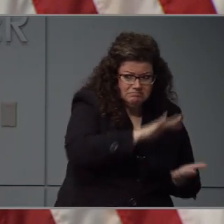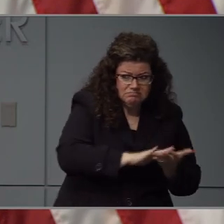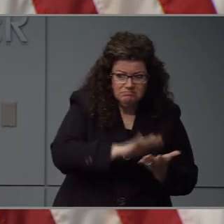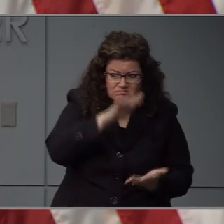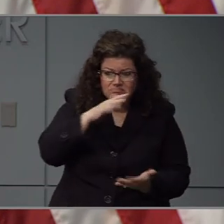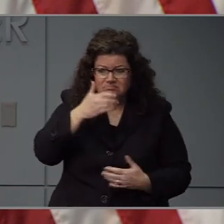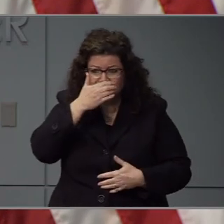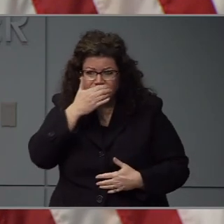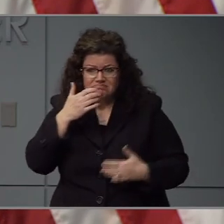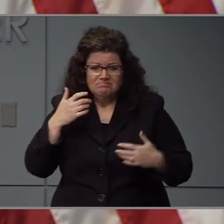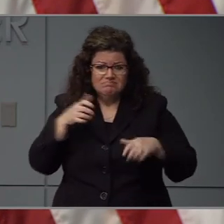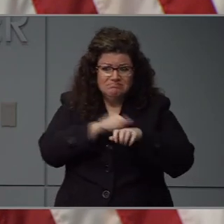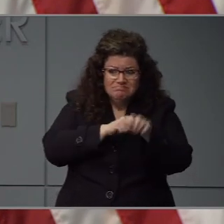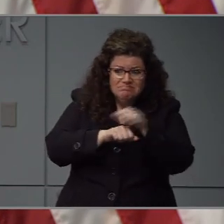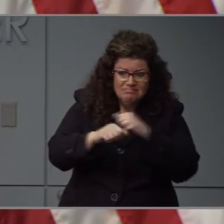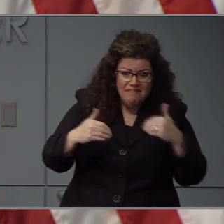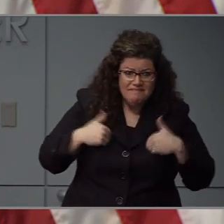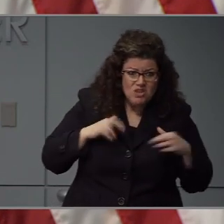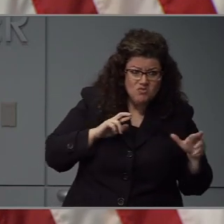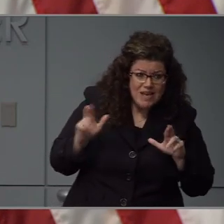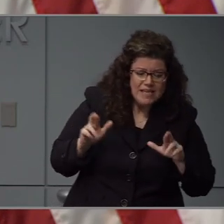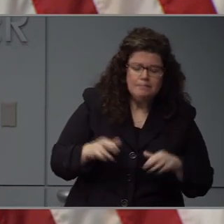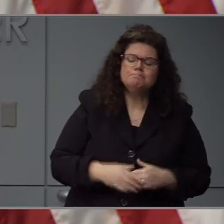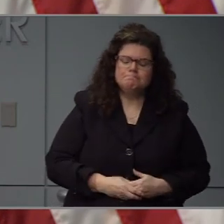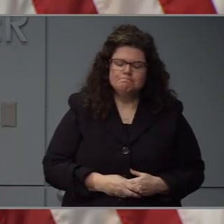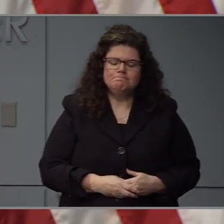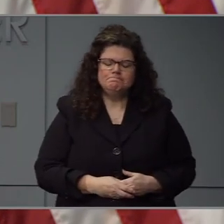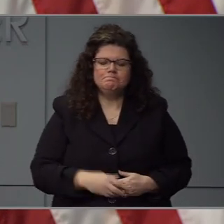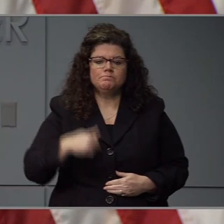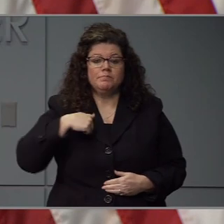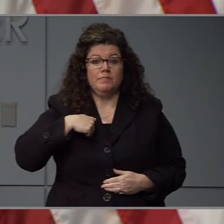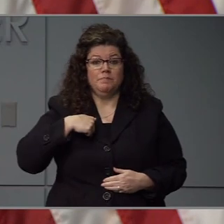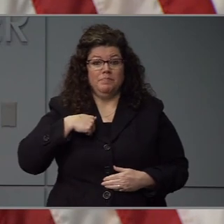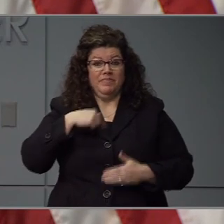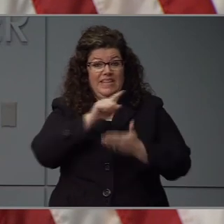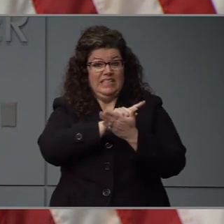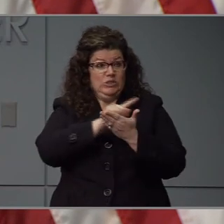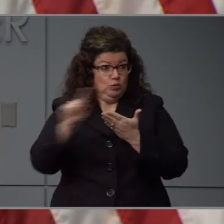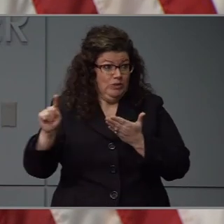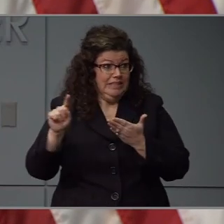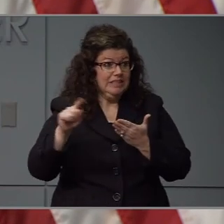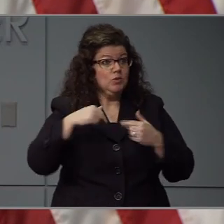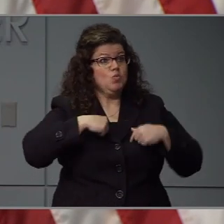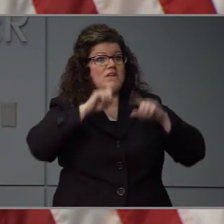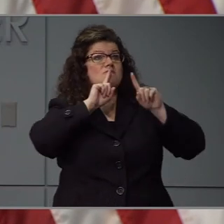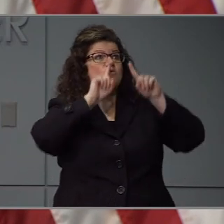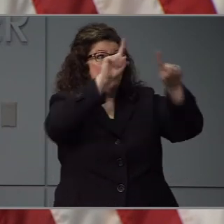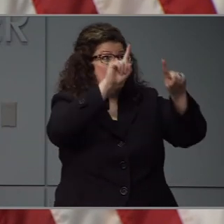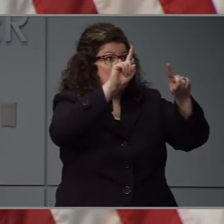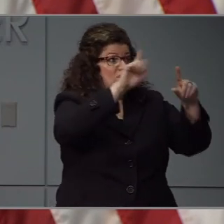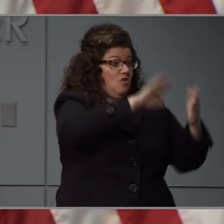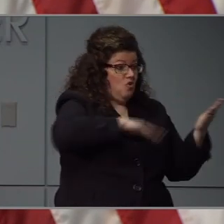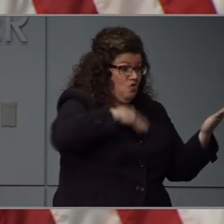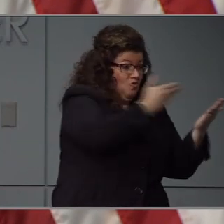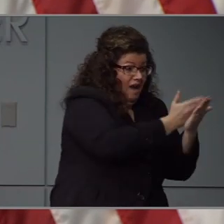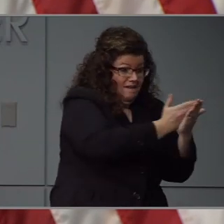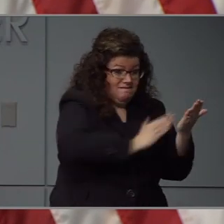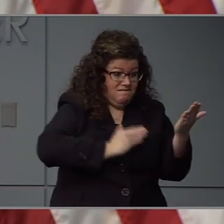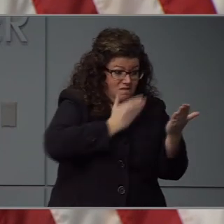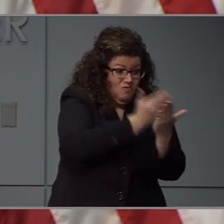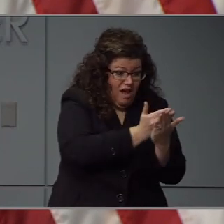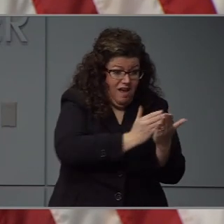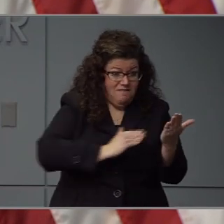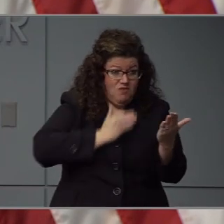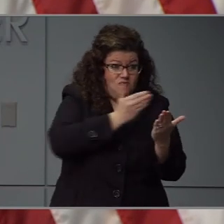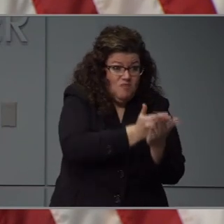So I want to address that again today. This week, we've been receiving our third shipment from the stockpile. We're still awaiting one final